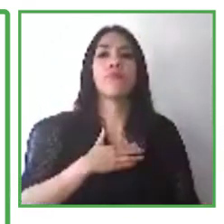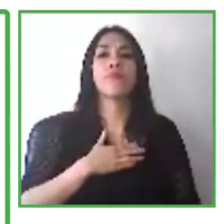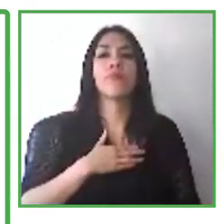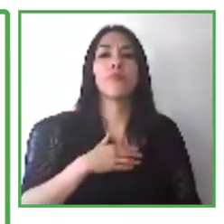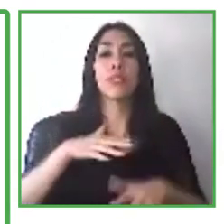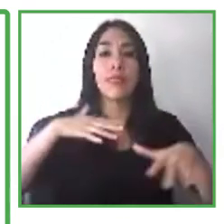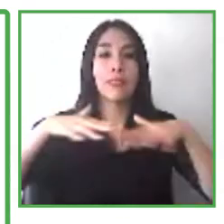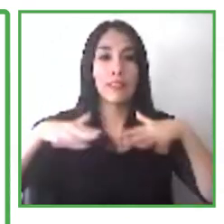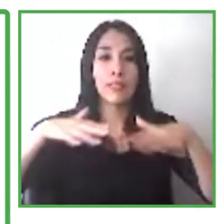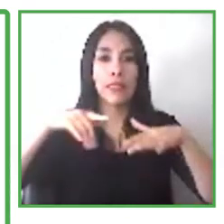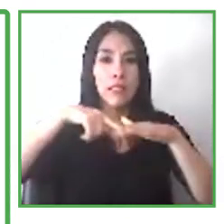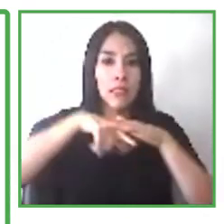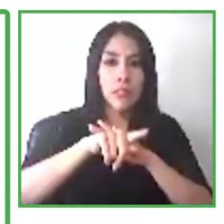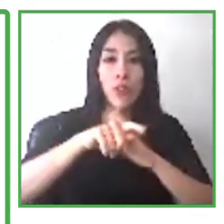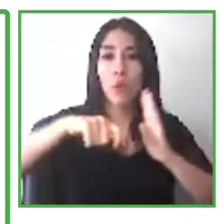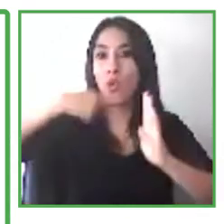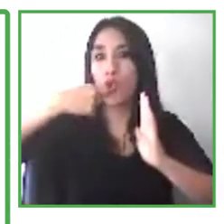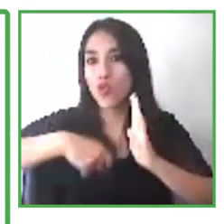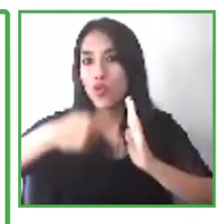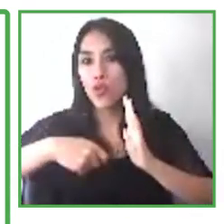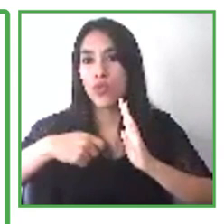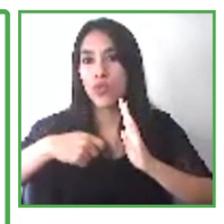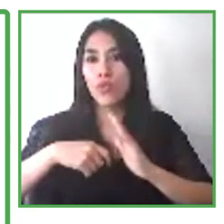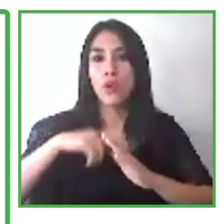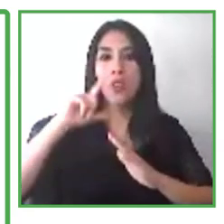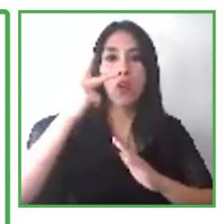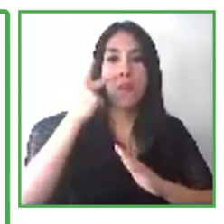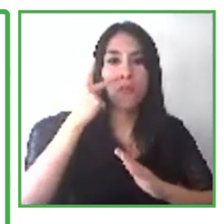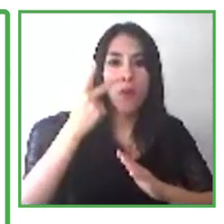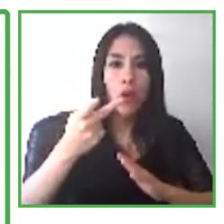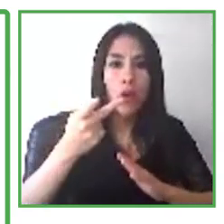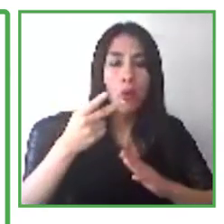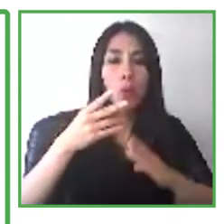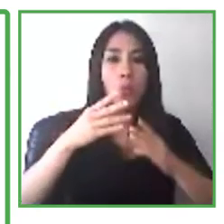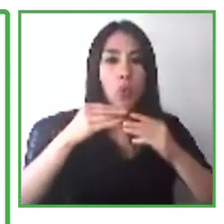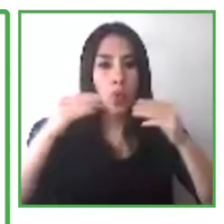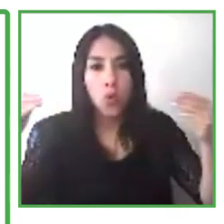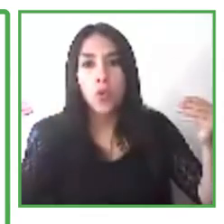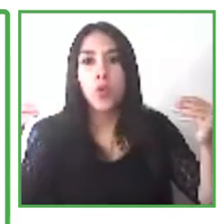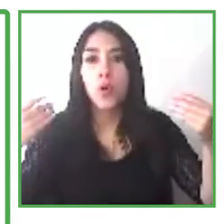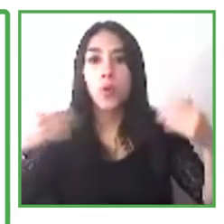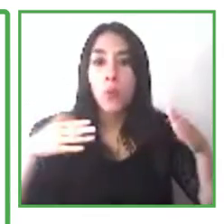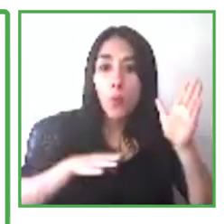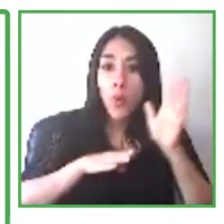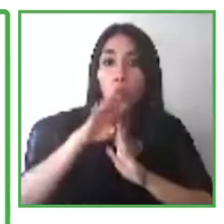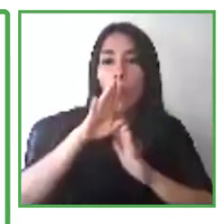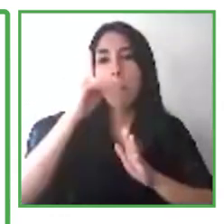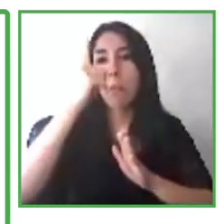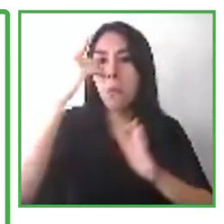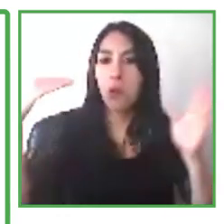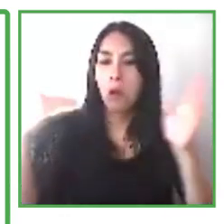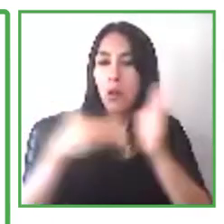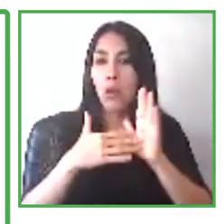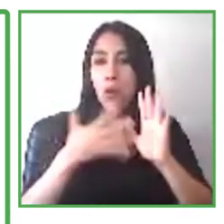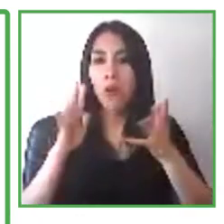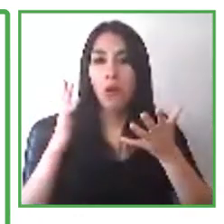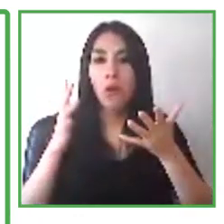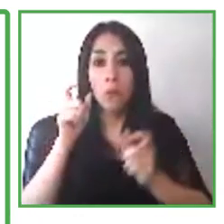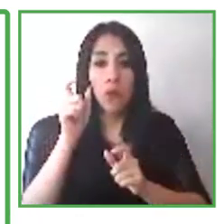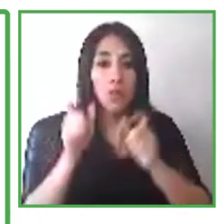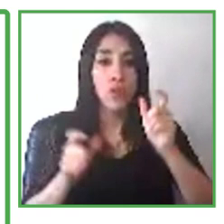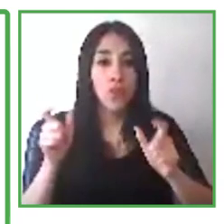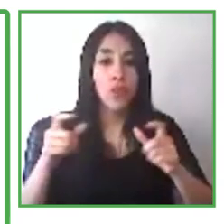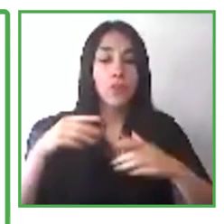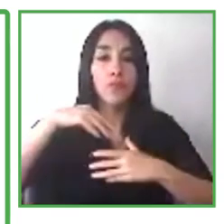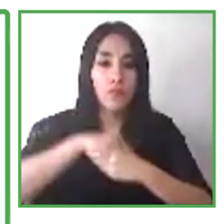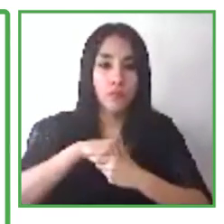participants with disabilities, almost half of them being women. And among that population, we have facilitated